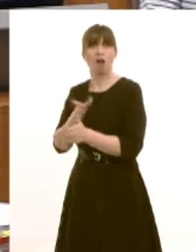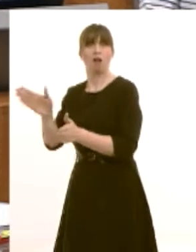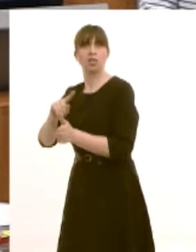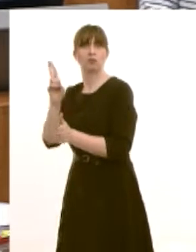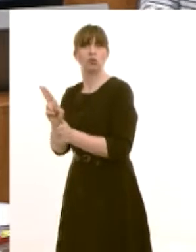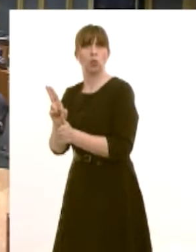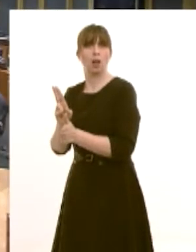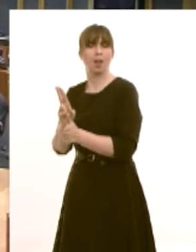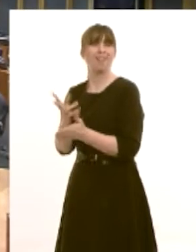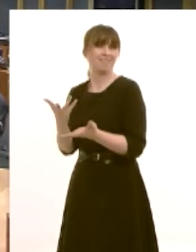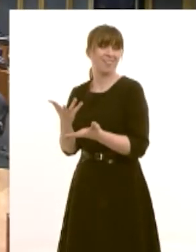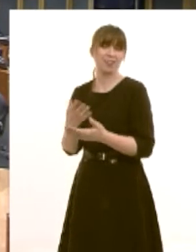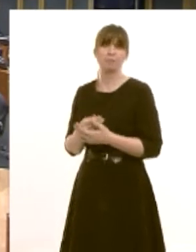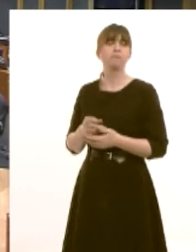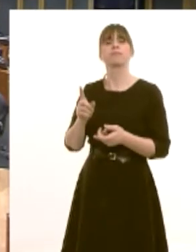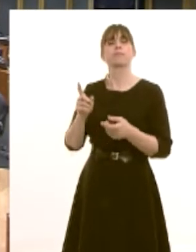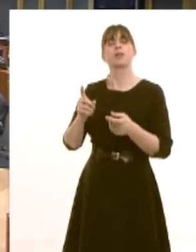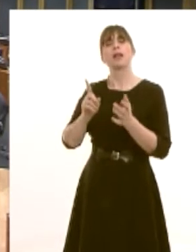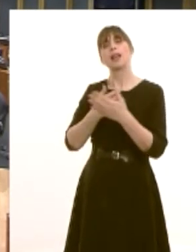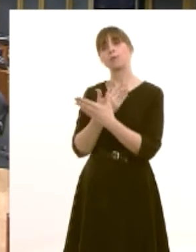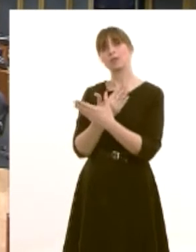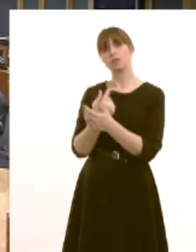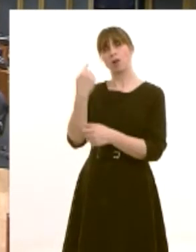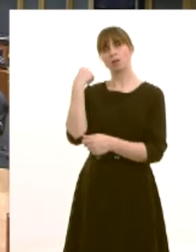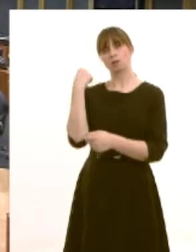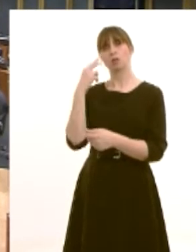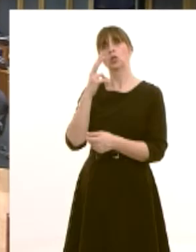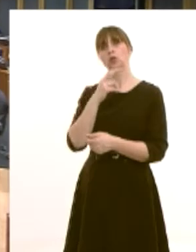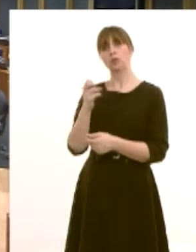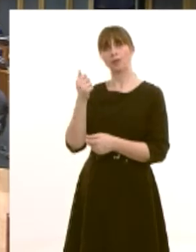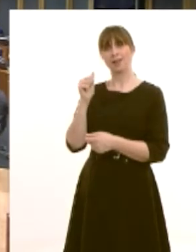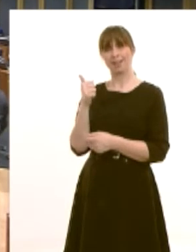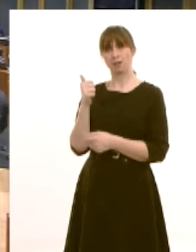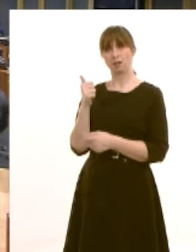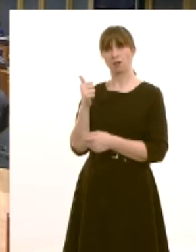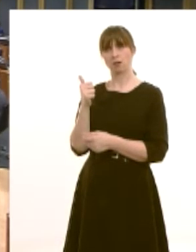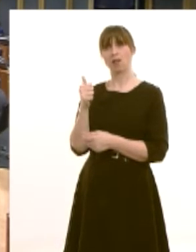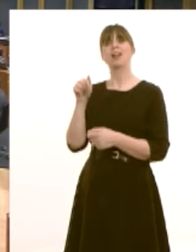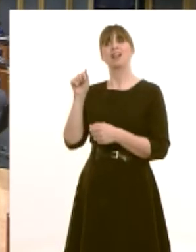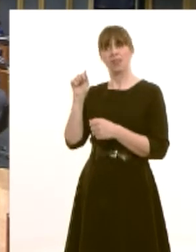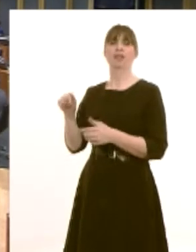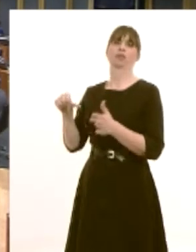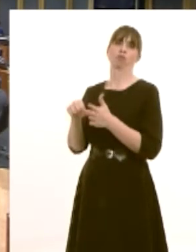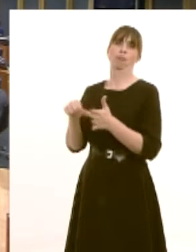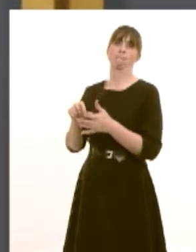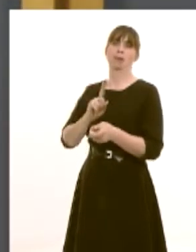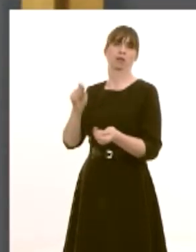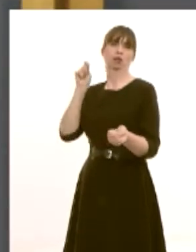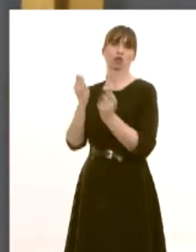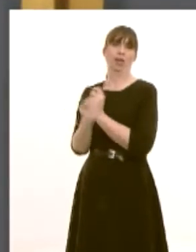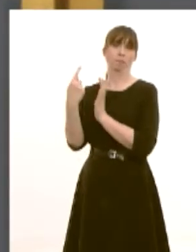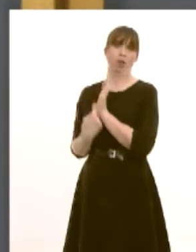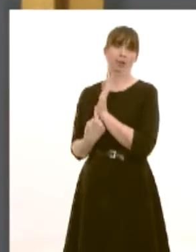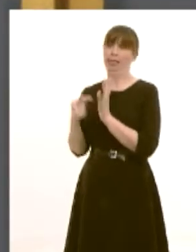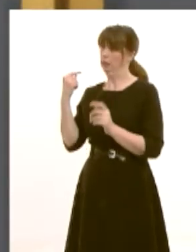the change that was made by the liberal democrat administration in 2011 which it seems to be causing this chaos was the was was